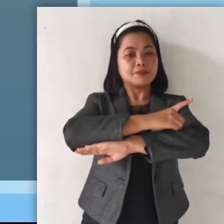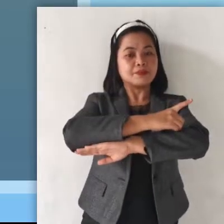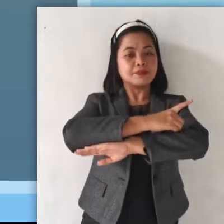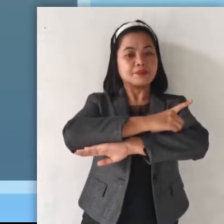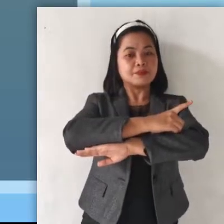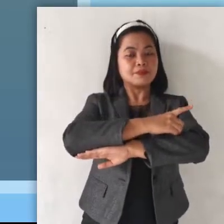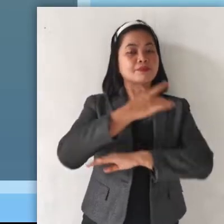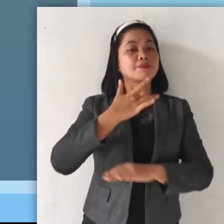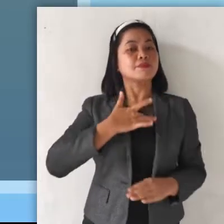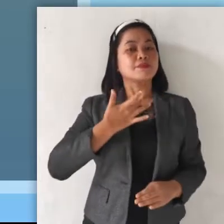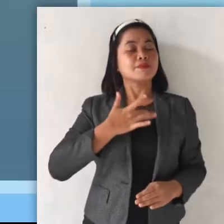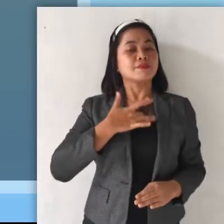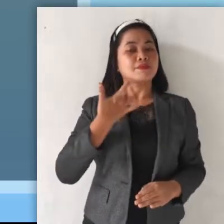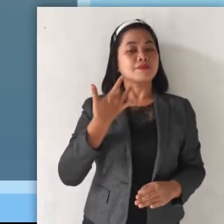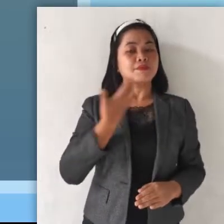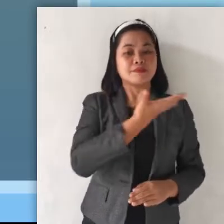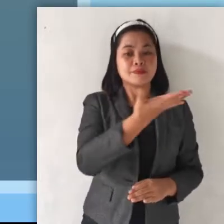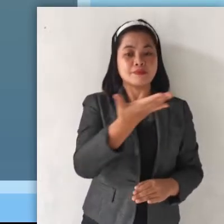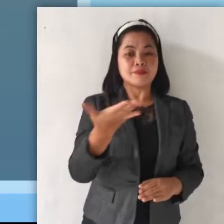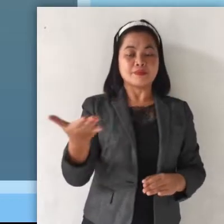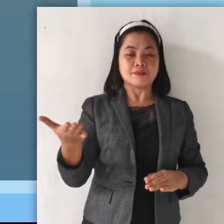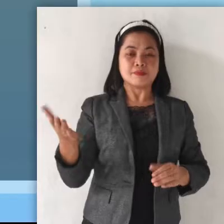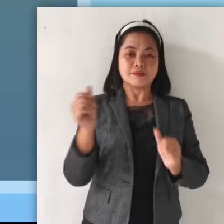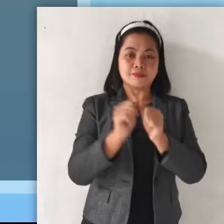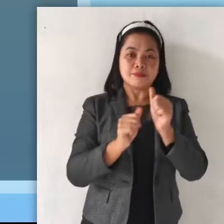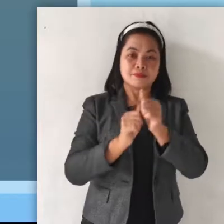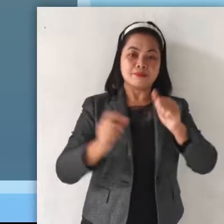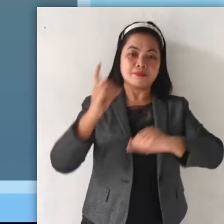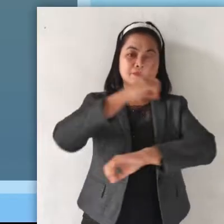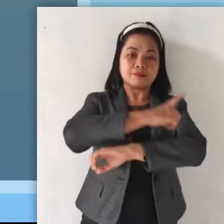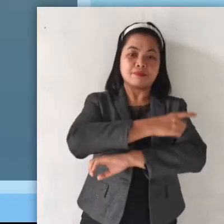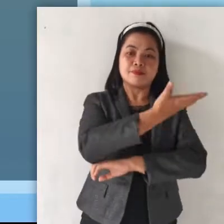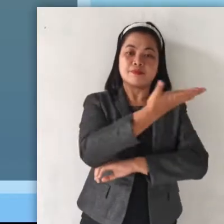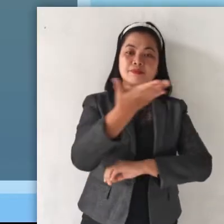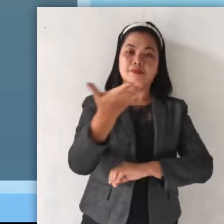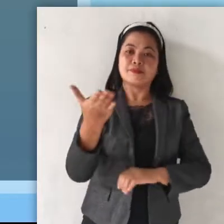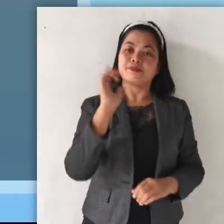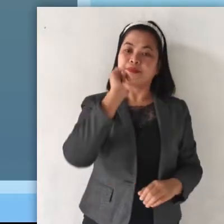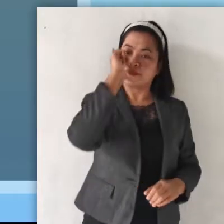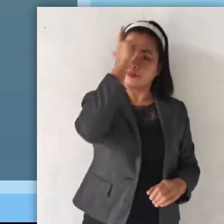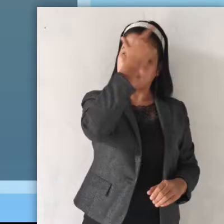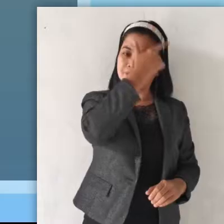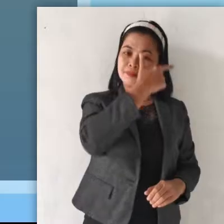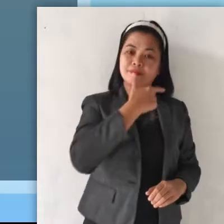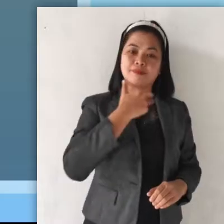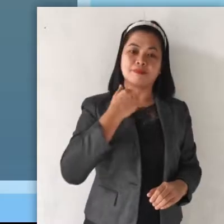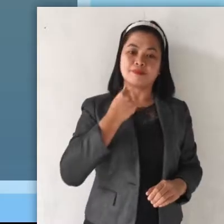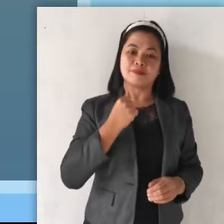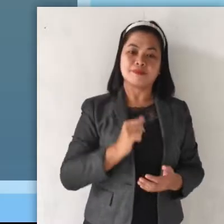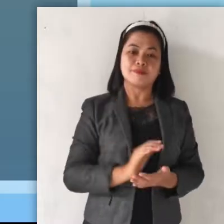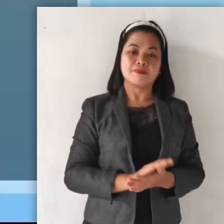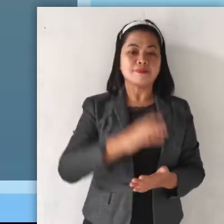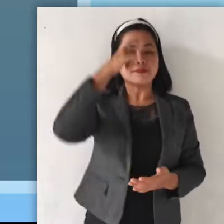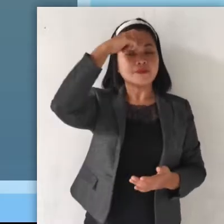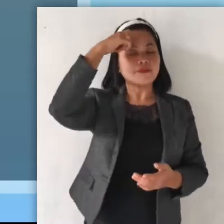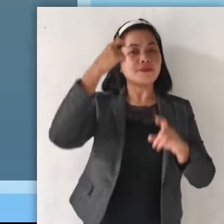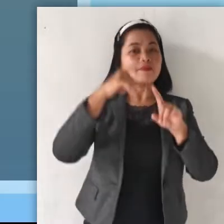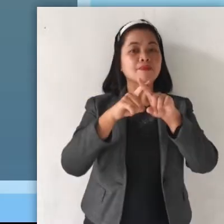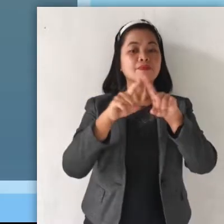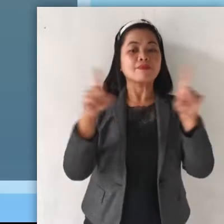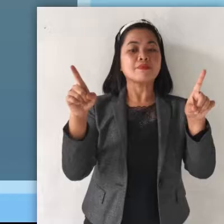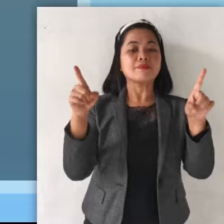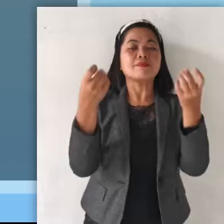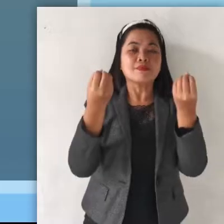We feel them every day. They are lovely. Because they differ